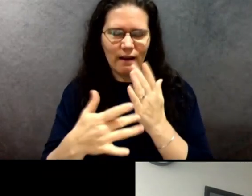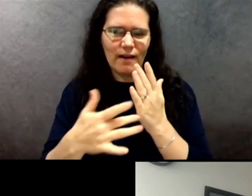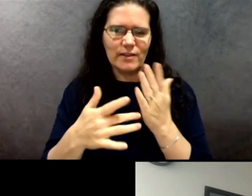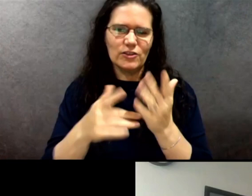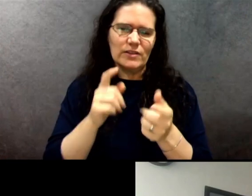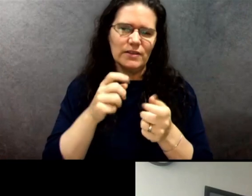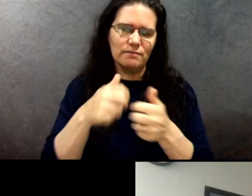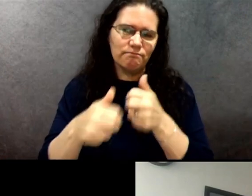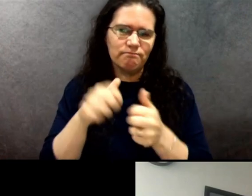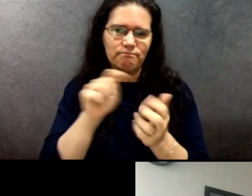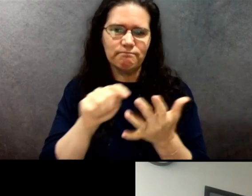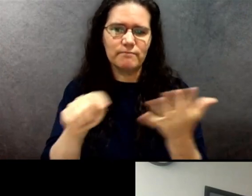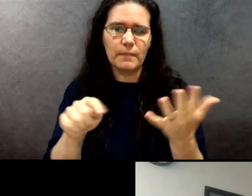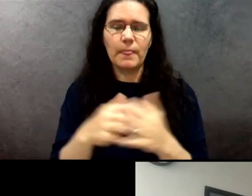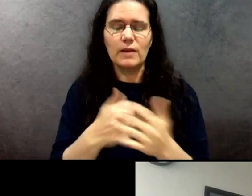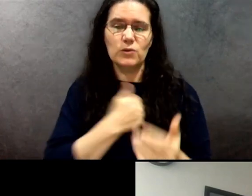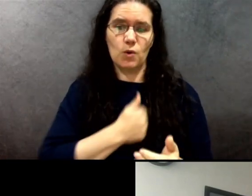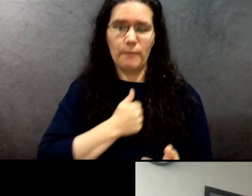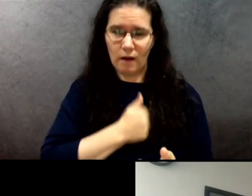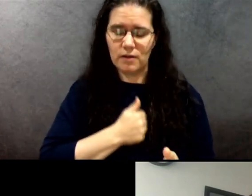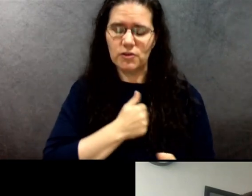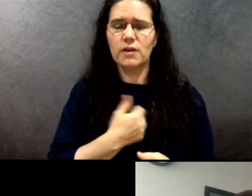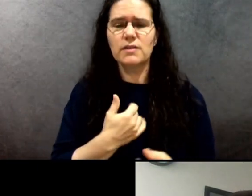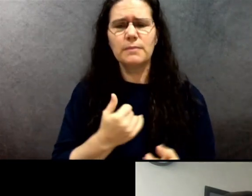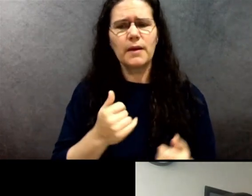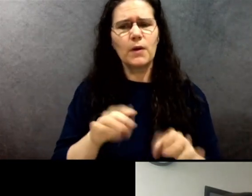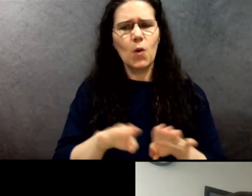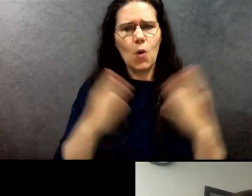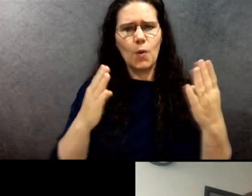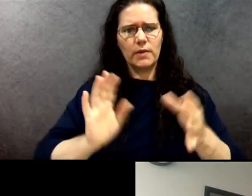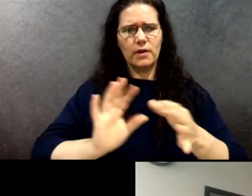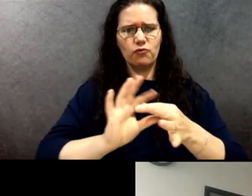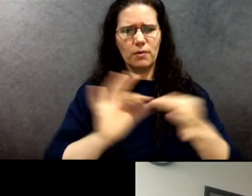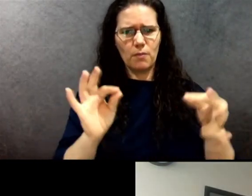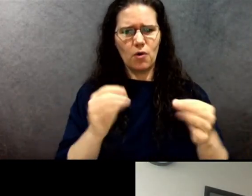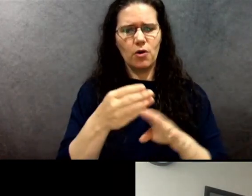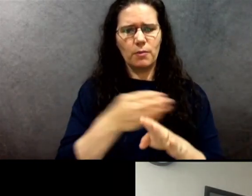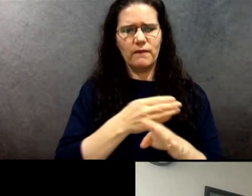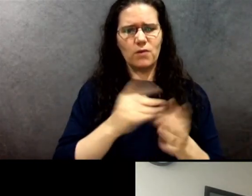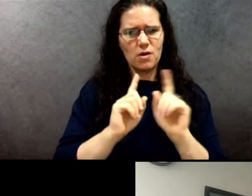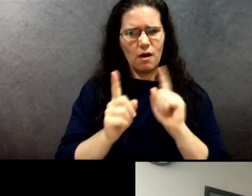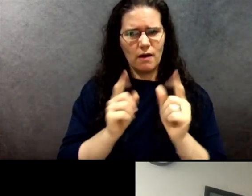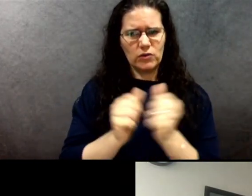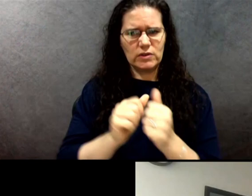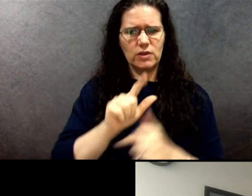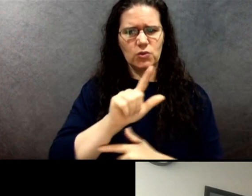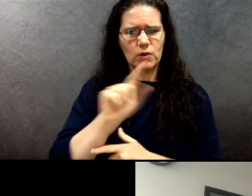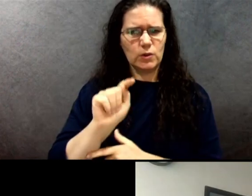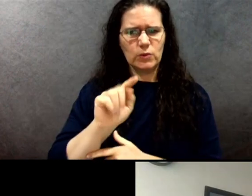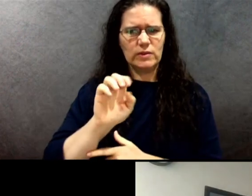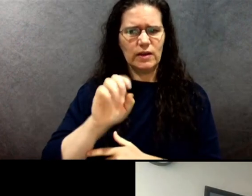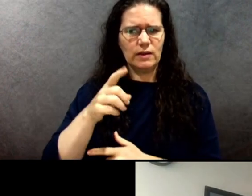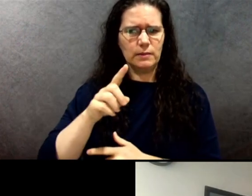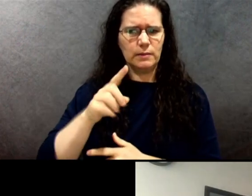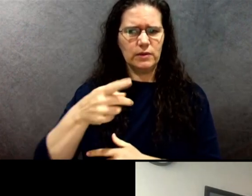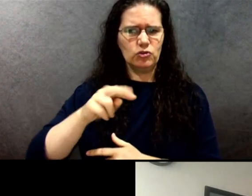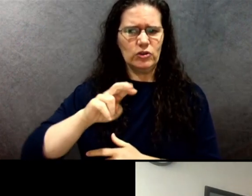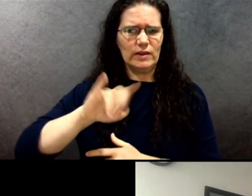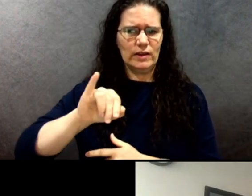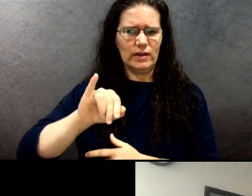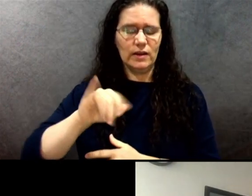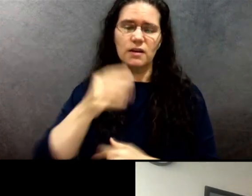Maybe just an opening remark before we start a conversation with Lieutenant Pedrini. I can tell you I do this work across the country